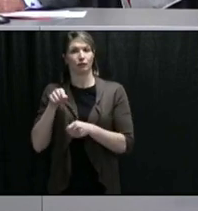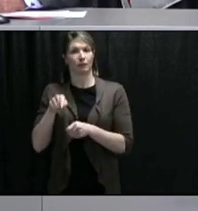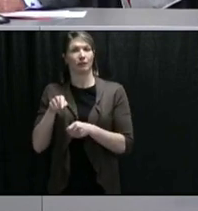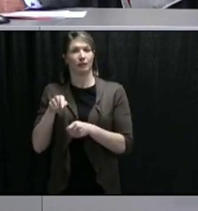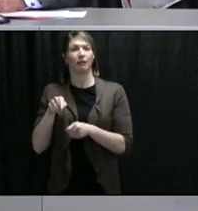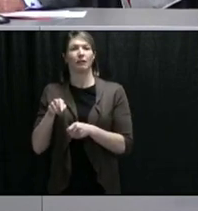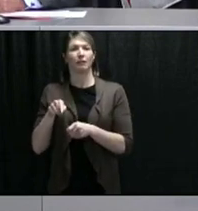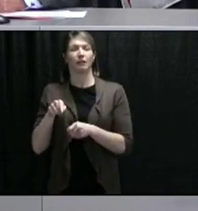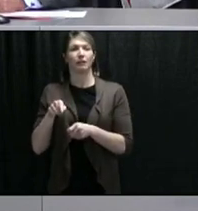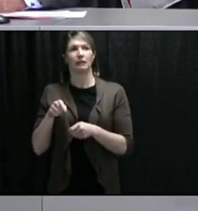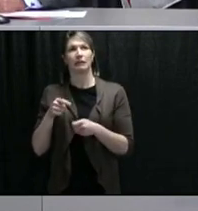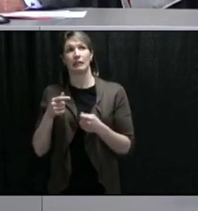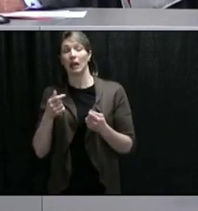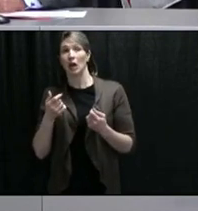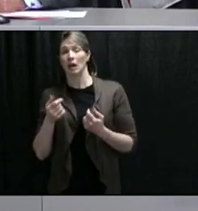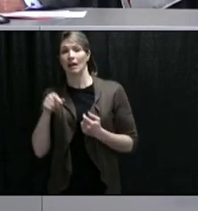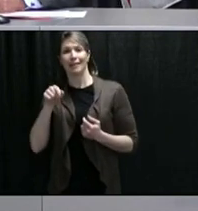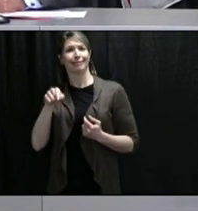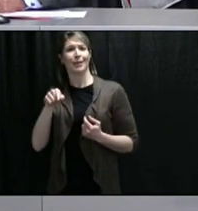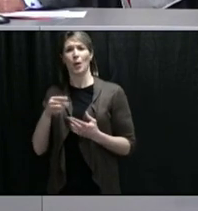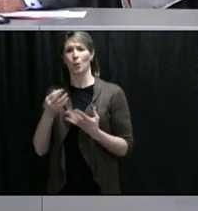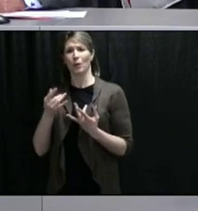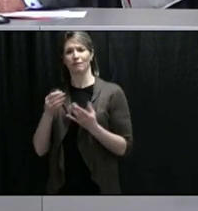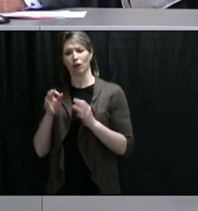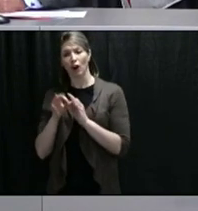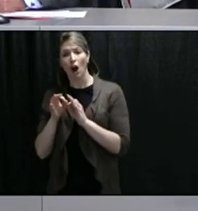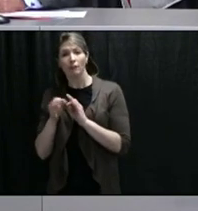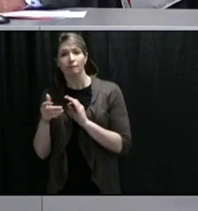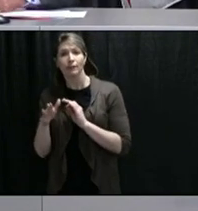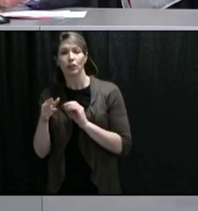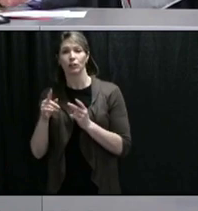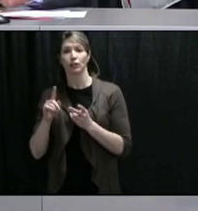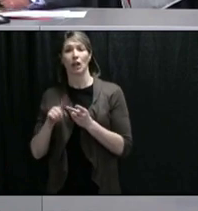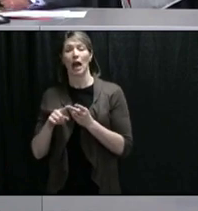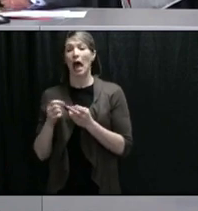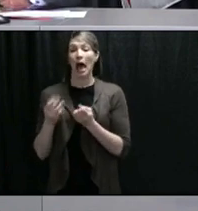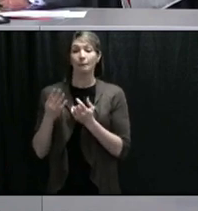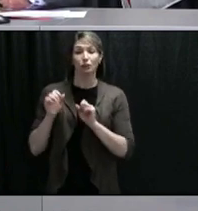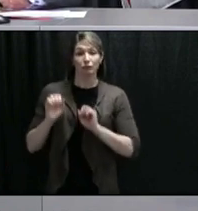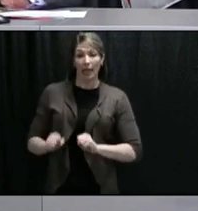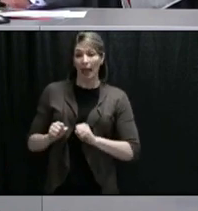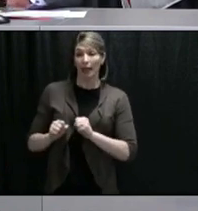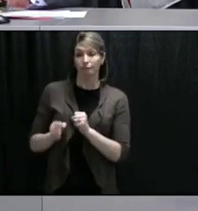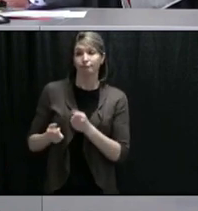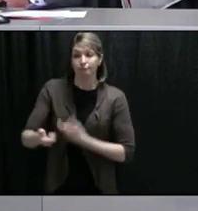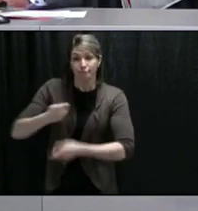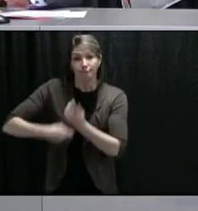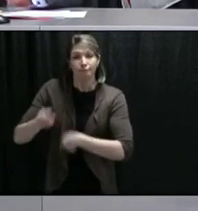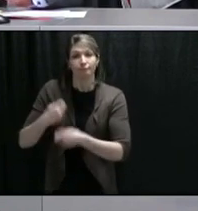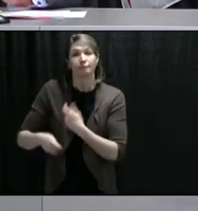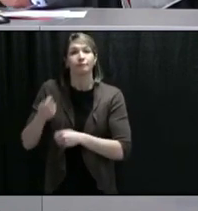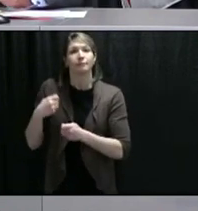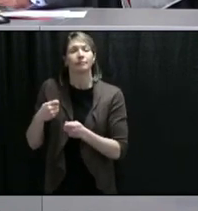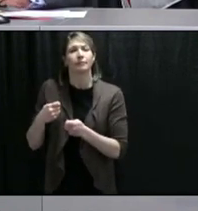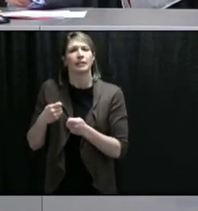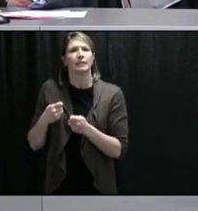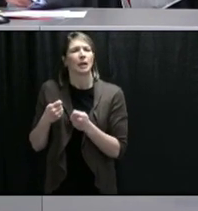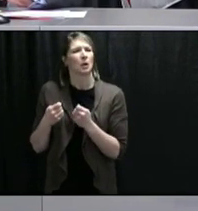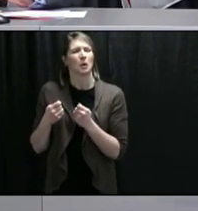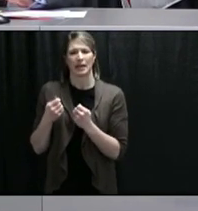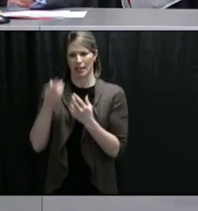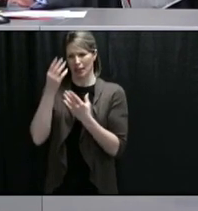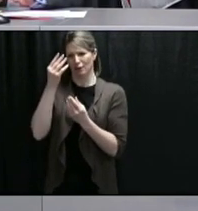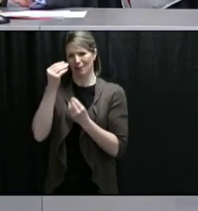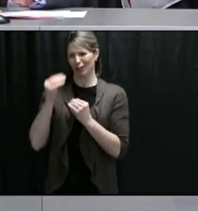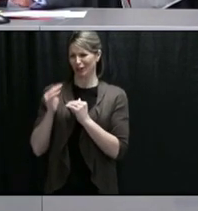You know, still waiting on a price, still waiting on quotas. People are worried about, you know, making bad decisions with little info. Shouldn't – at this point, we're